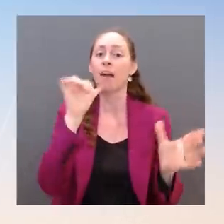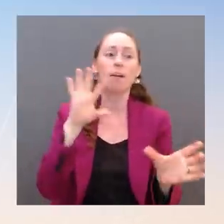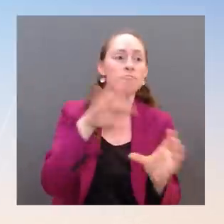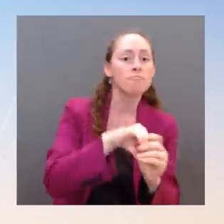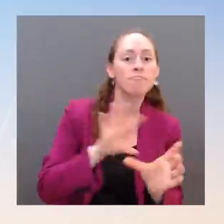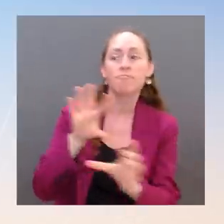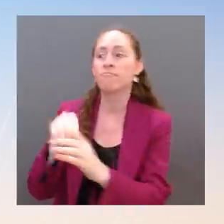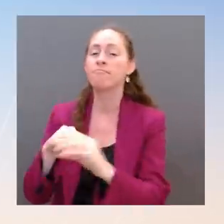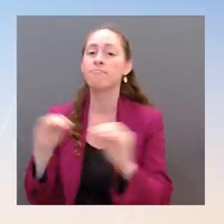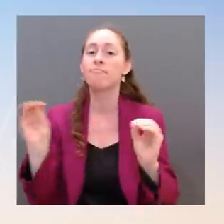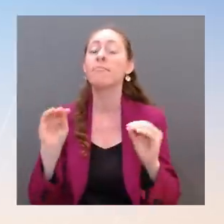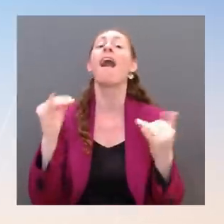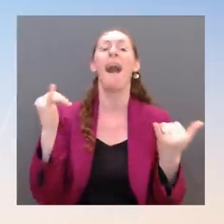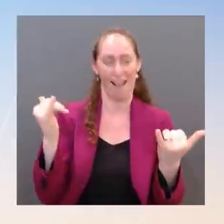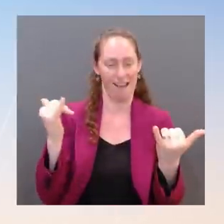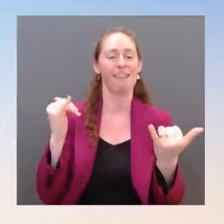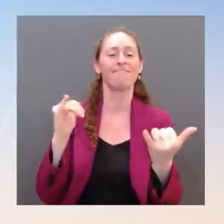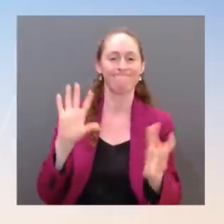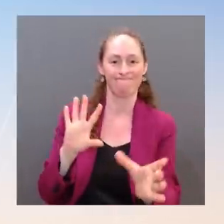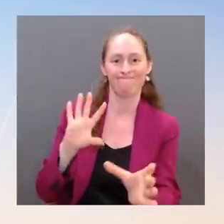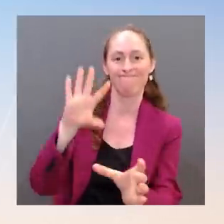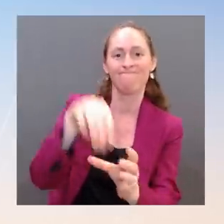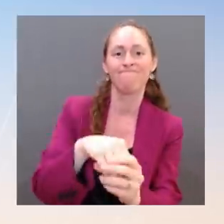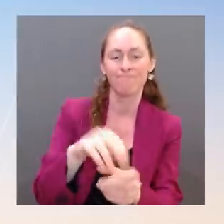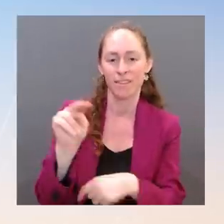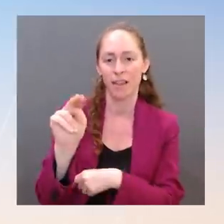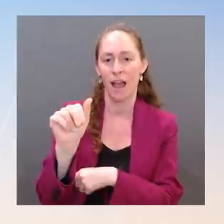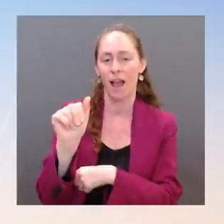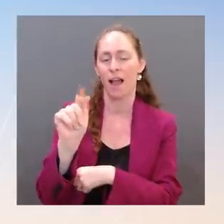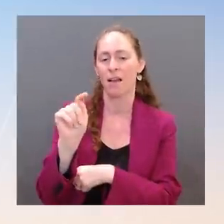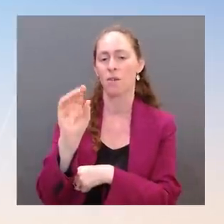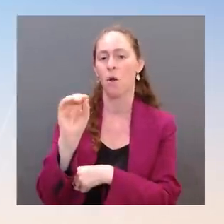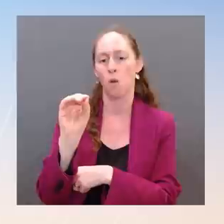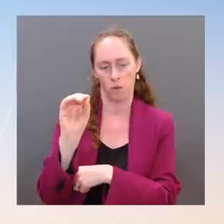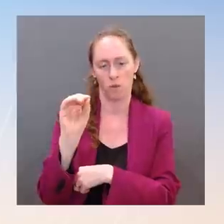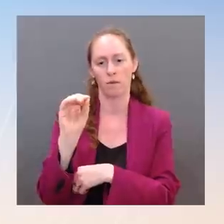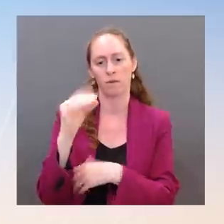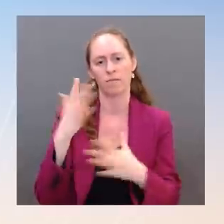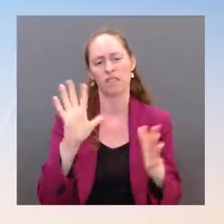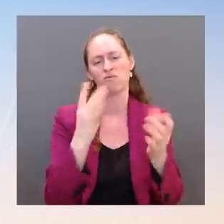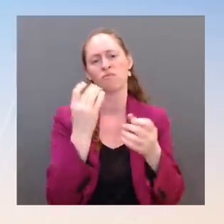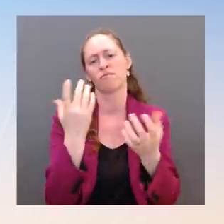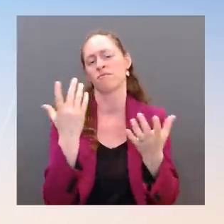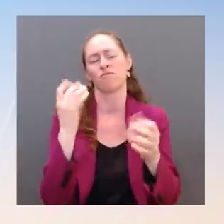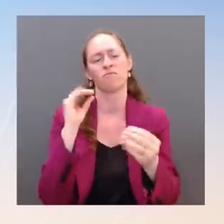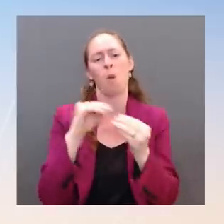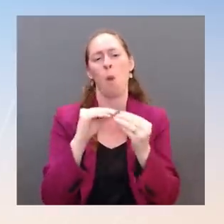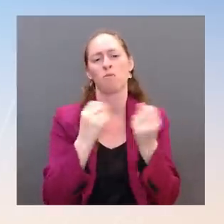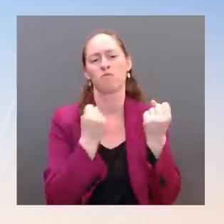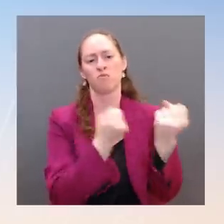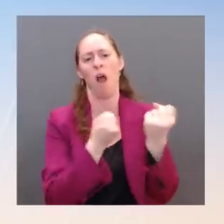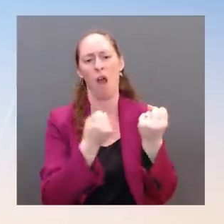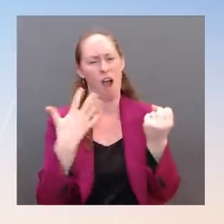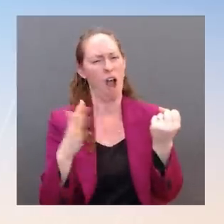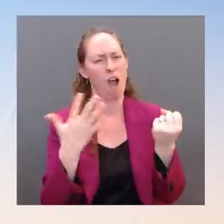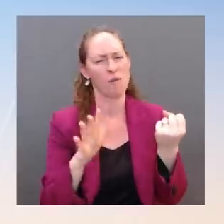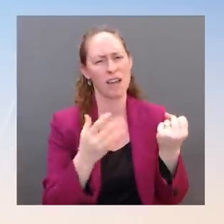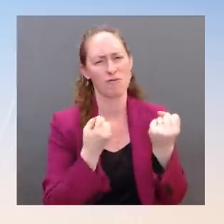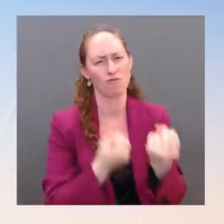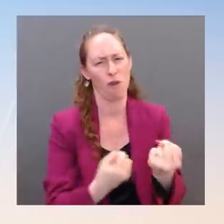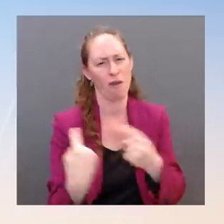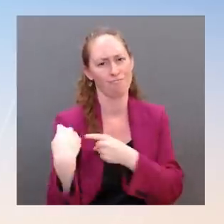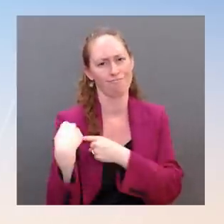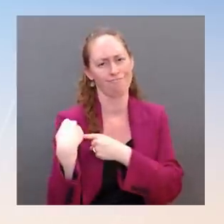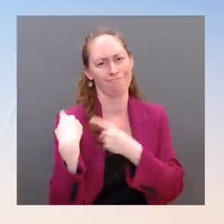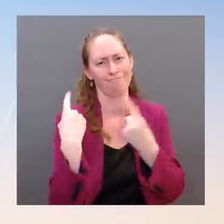proven track record as security partners. And President Biden will have the opportunity to mark just what a historic and watershed moment this